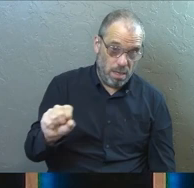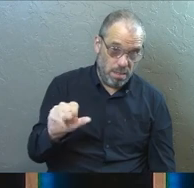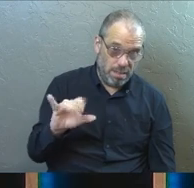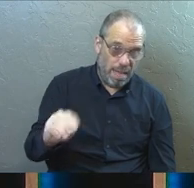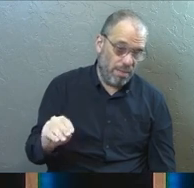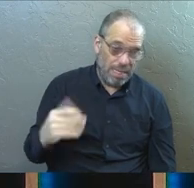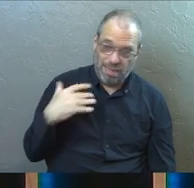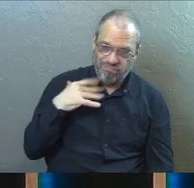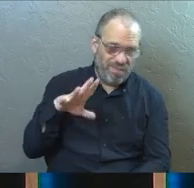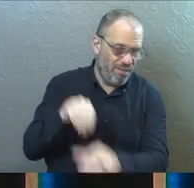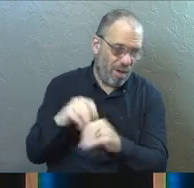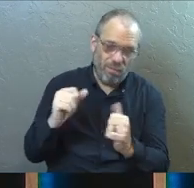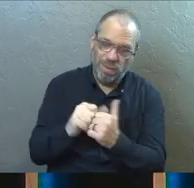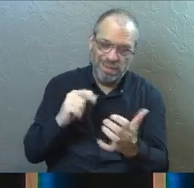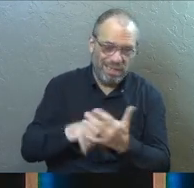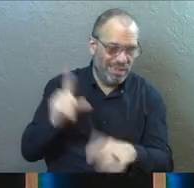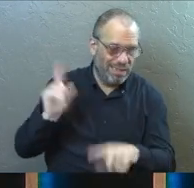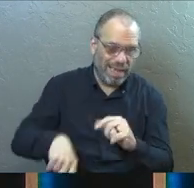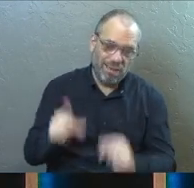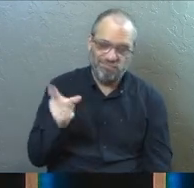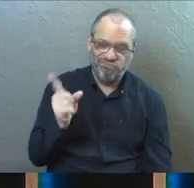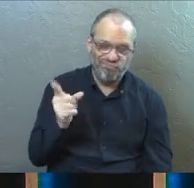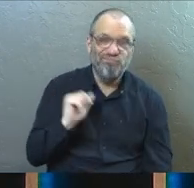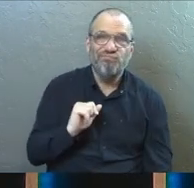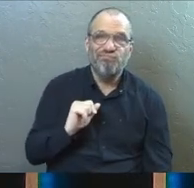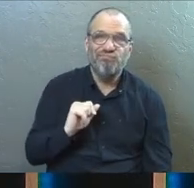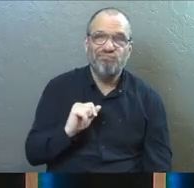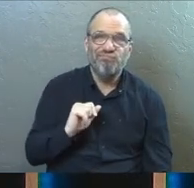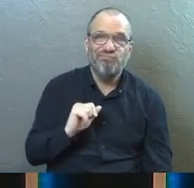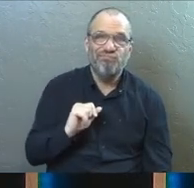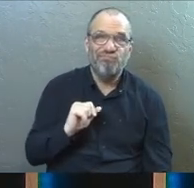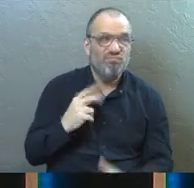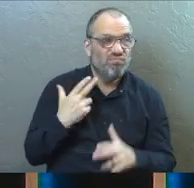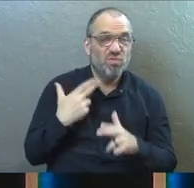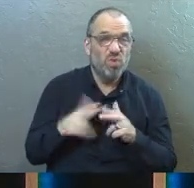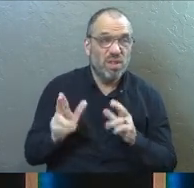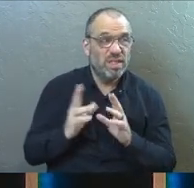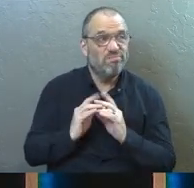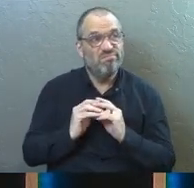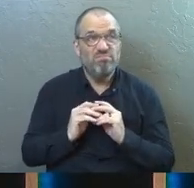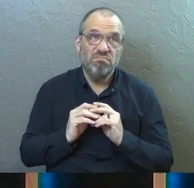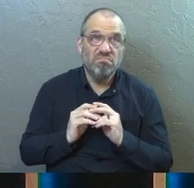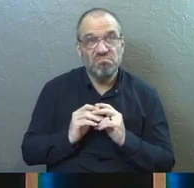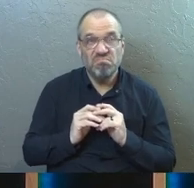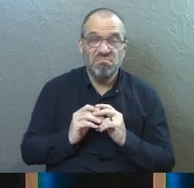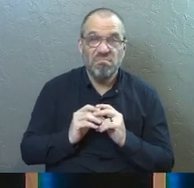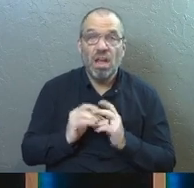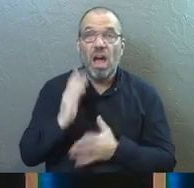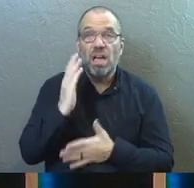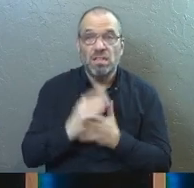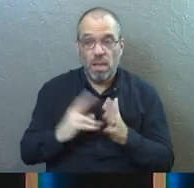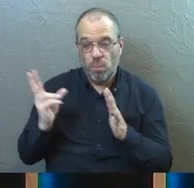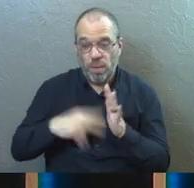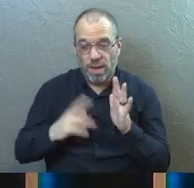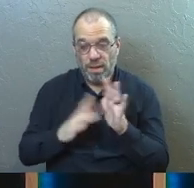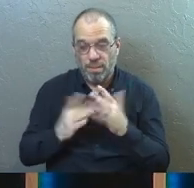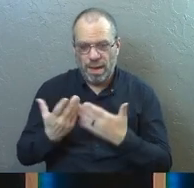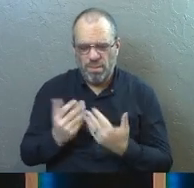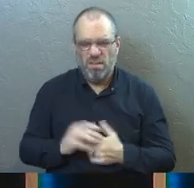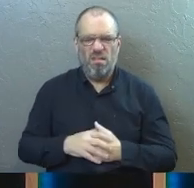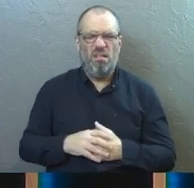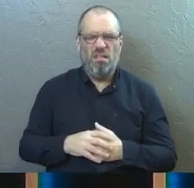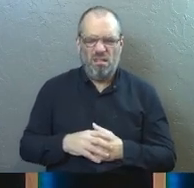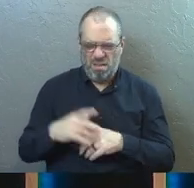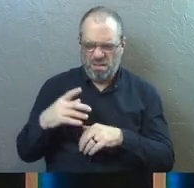you can have no part in this. Just say briefly, some have read this passage and they wonder